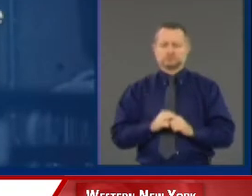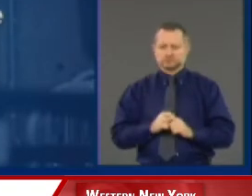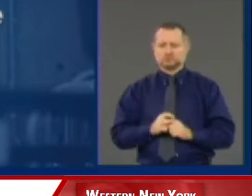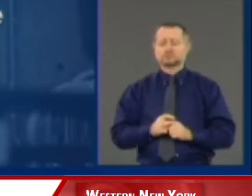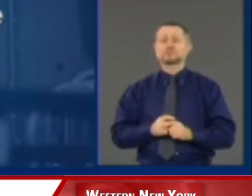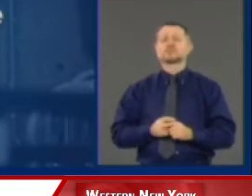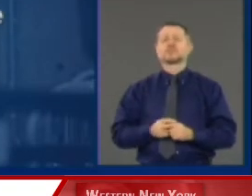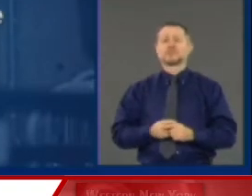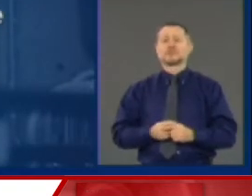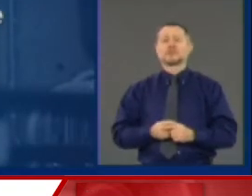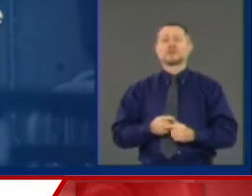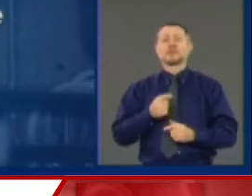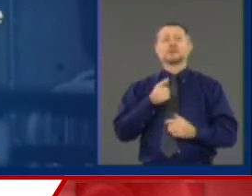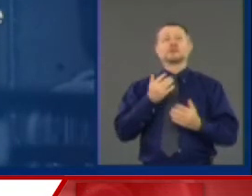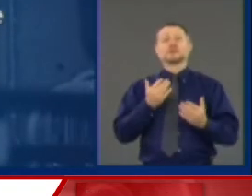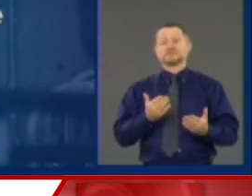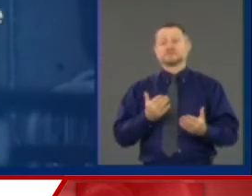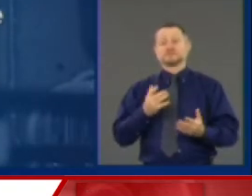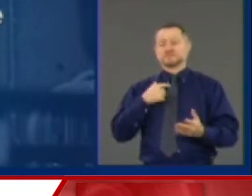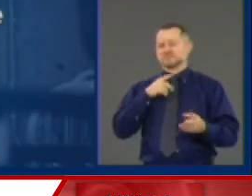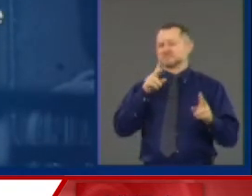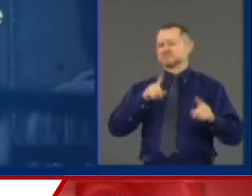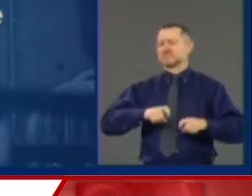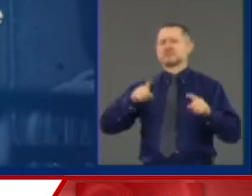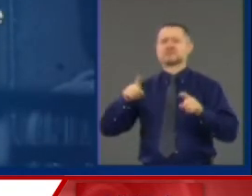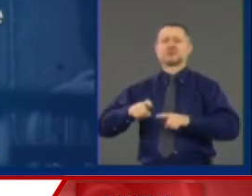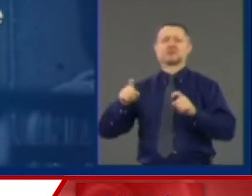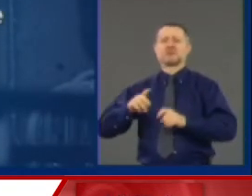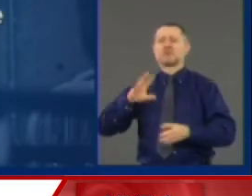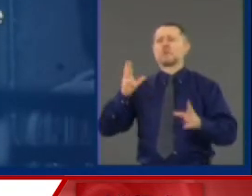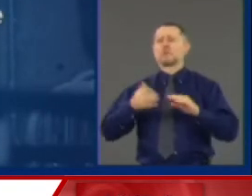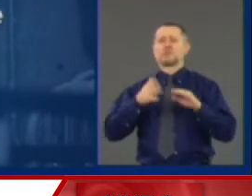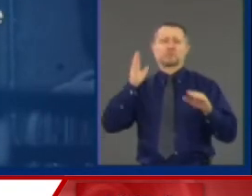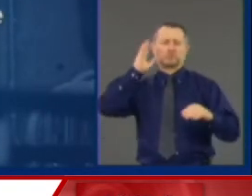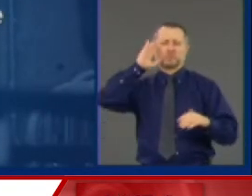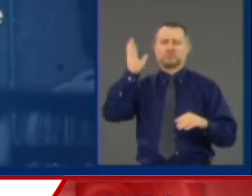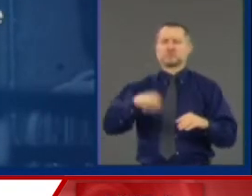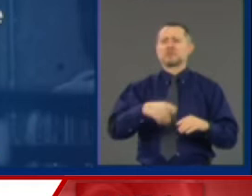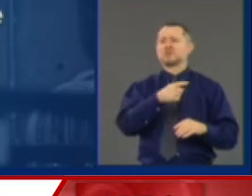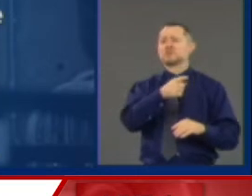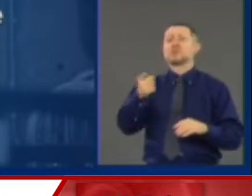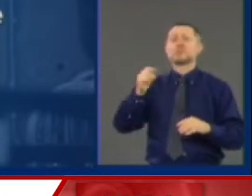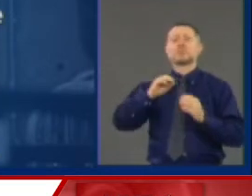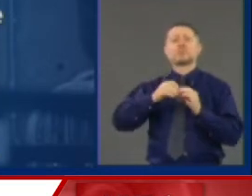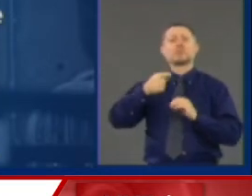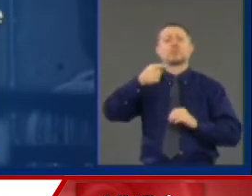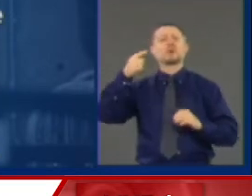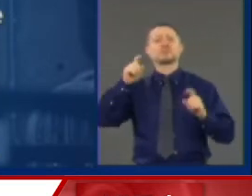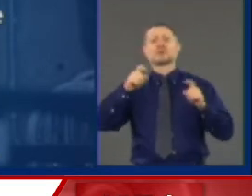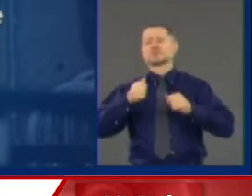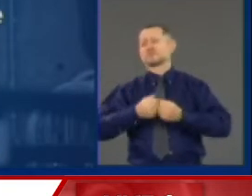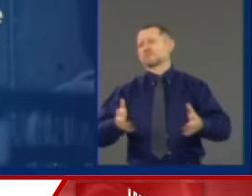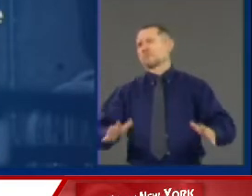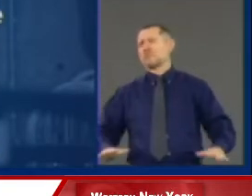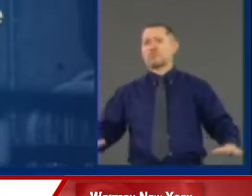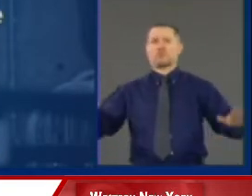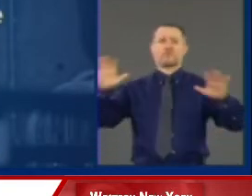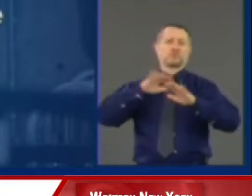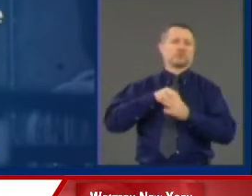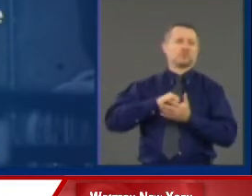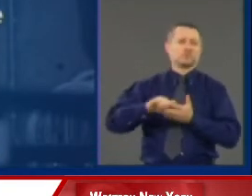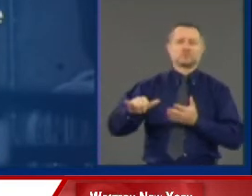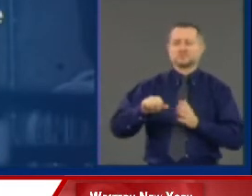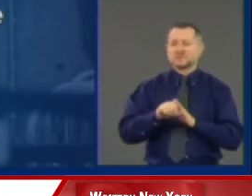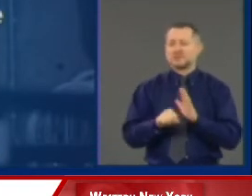We're doing a significant amount of testing, as you know. We're testing more than any state in the United States. We're testing more per capita than any